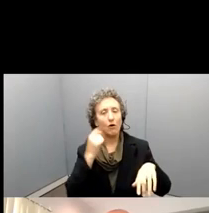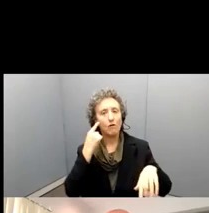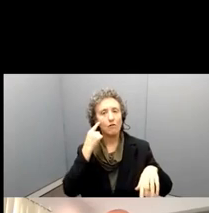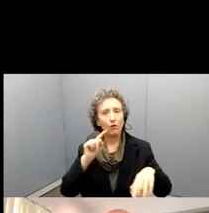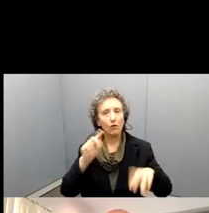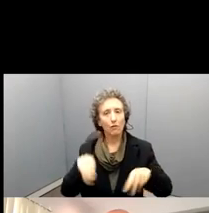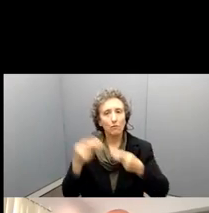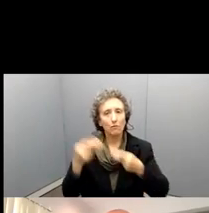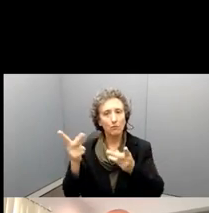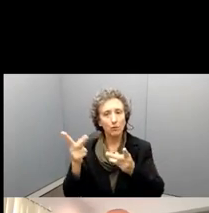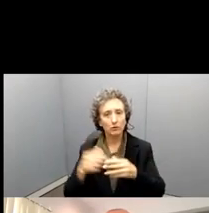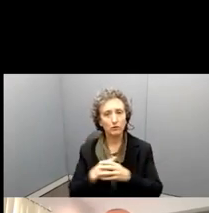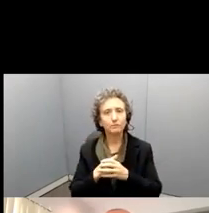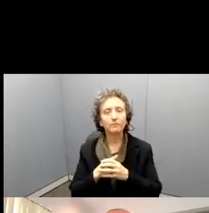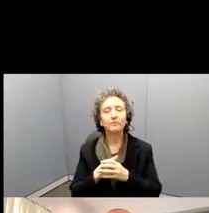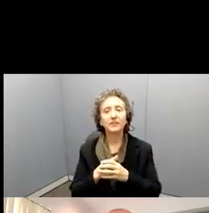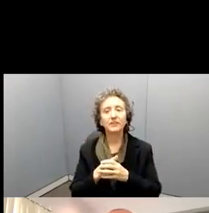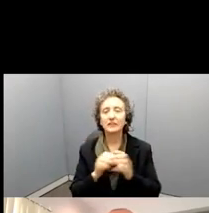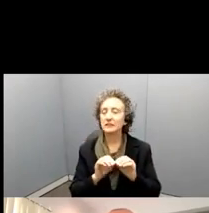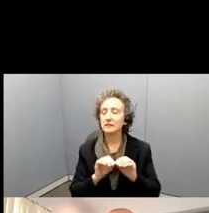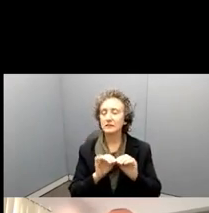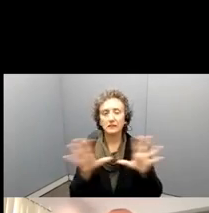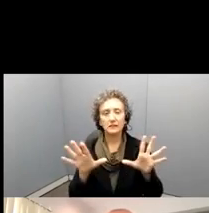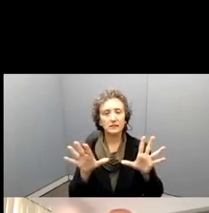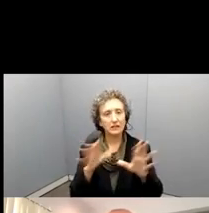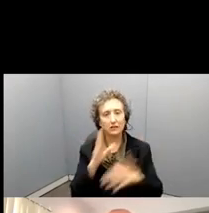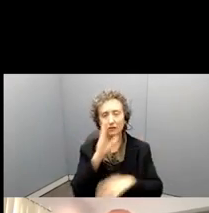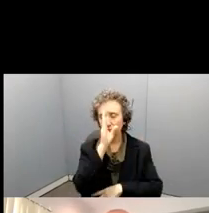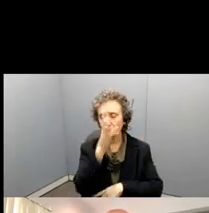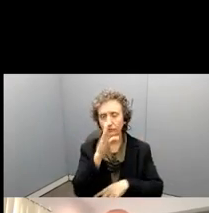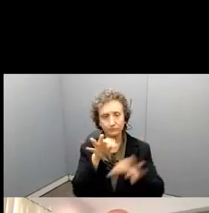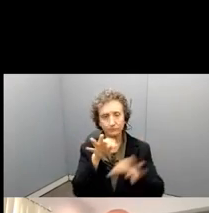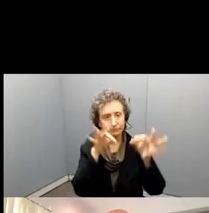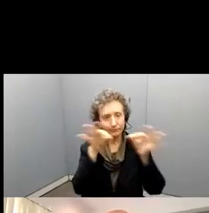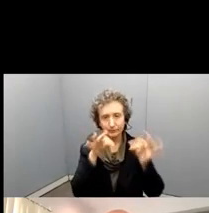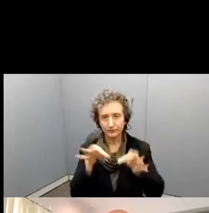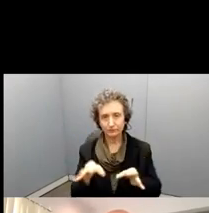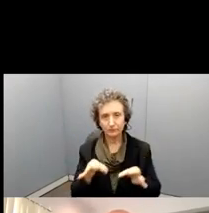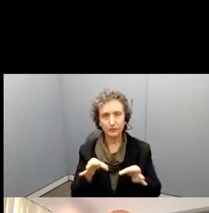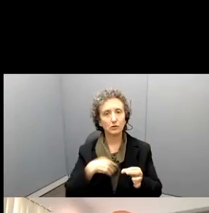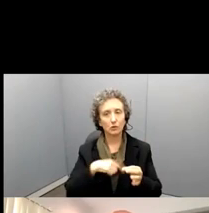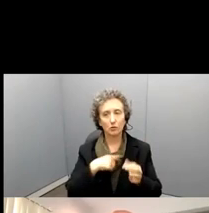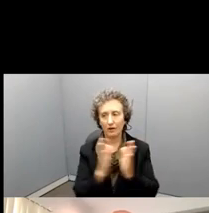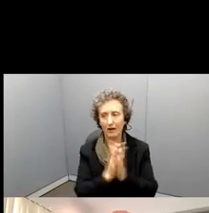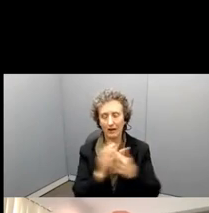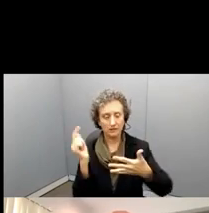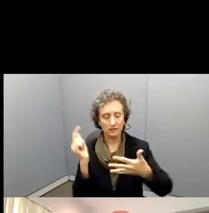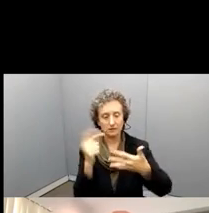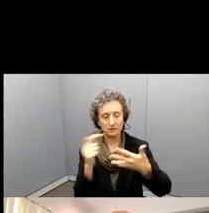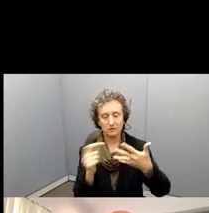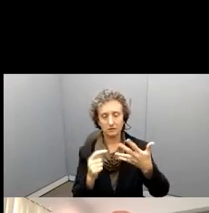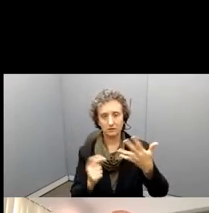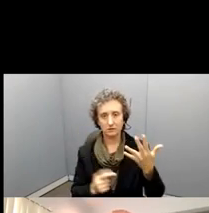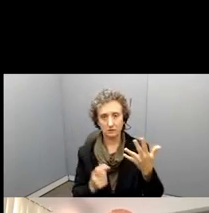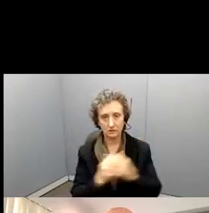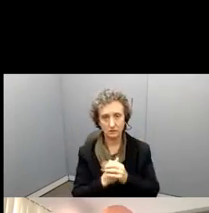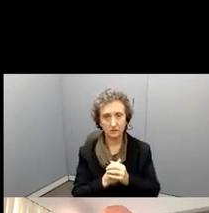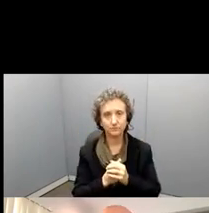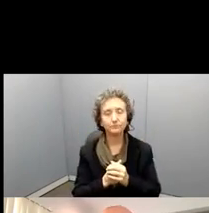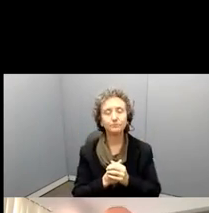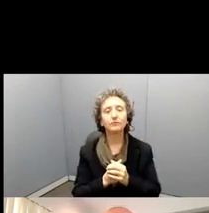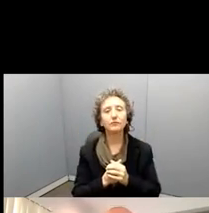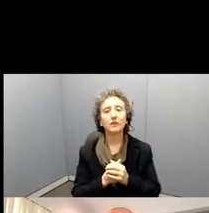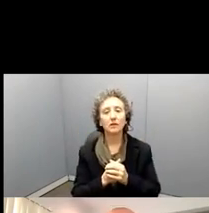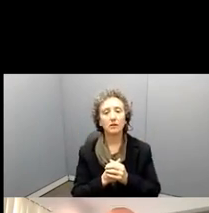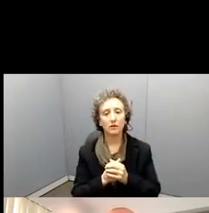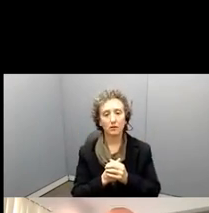we have it, it's very clear and very straightforward what we are asking for in the, in the actual dissertation research